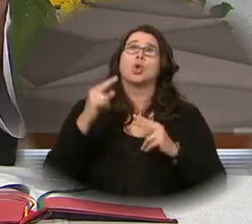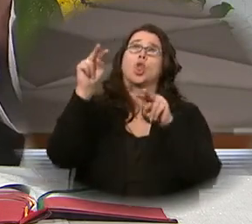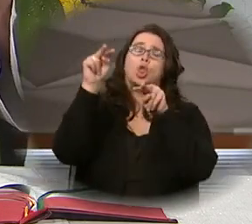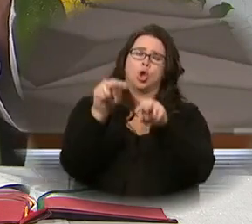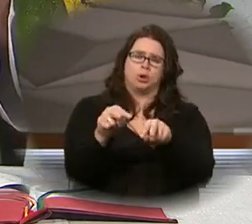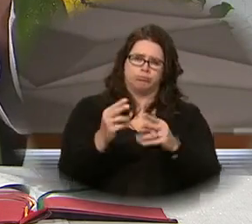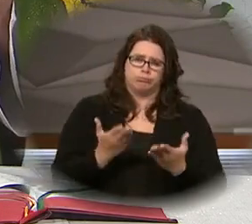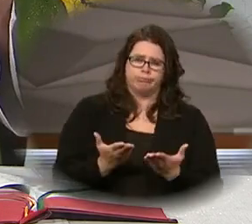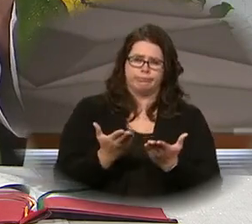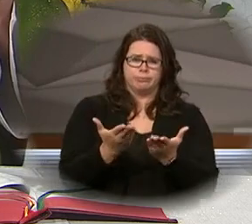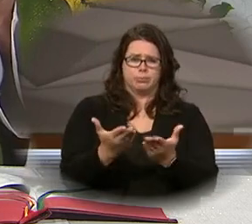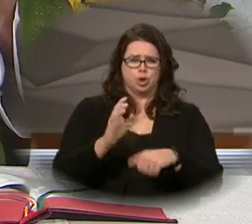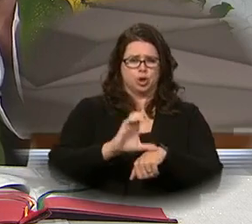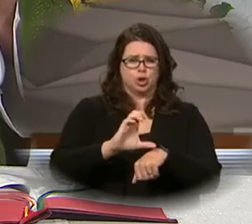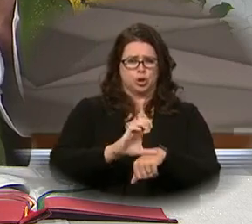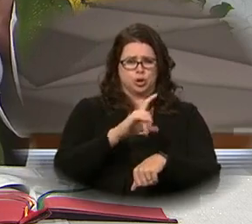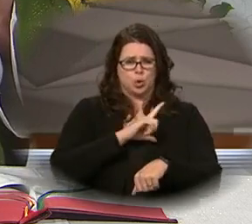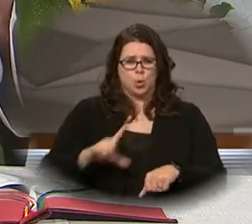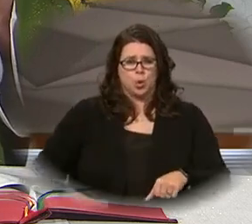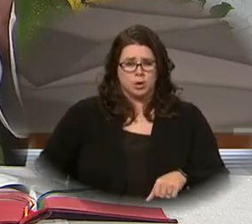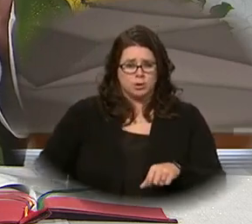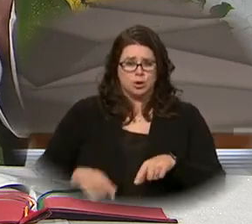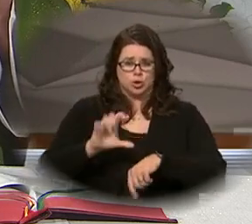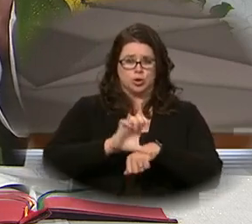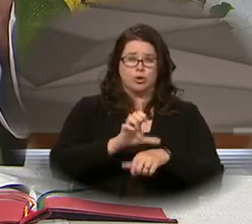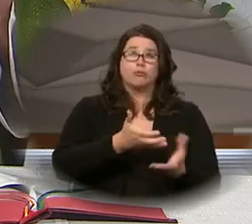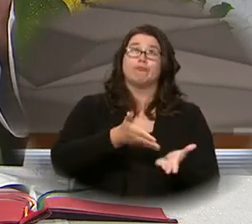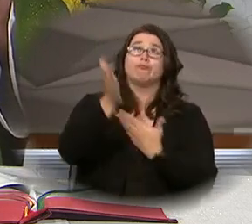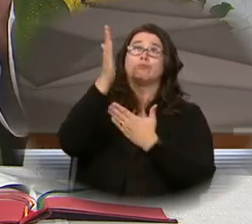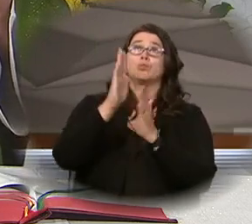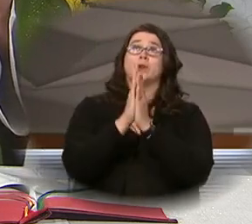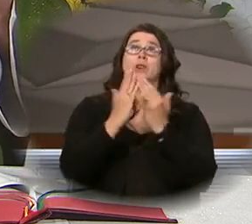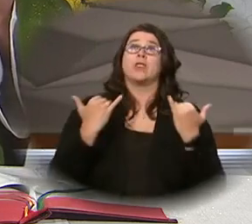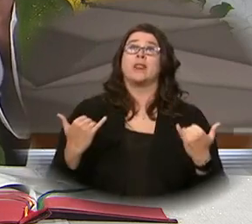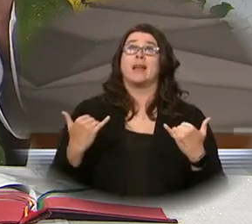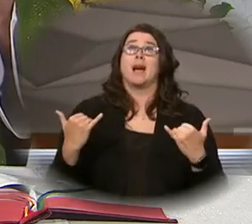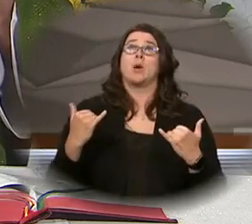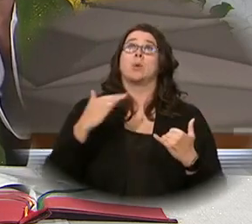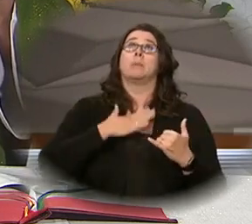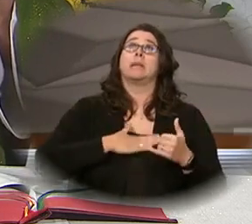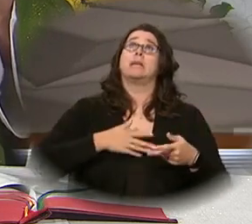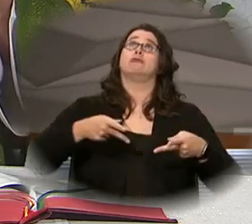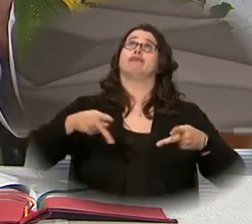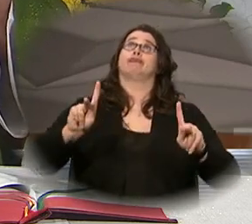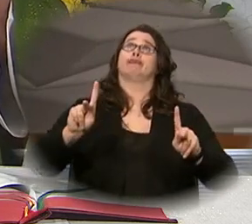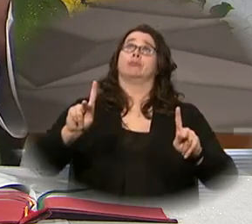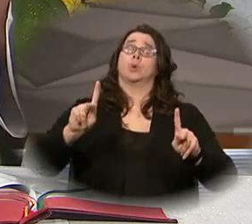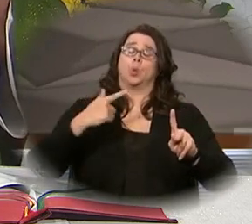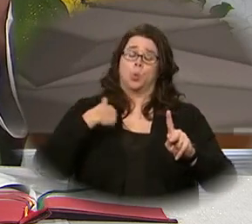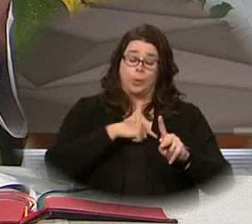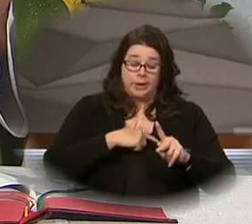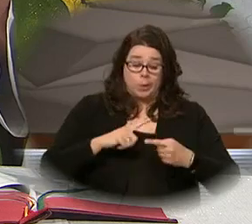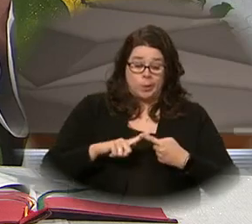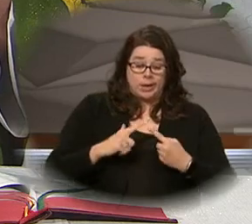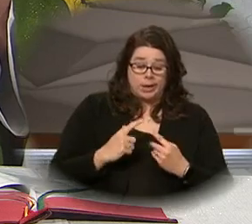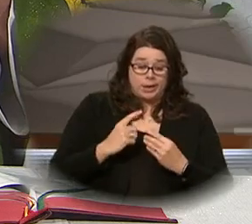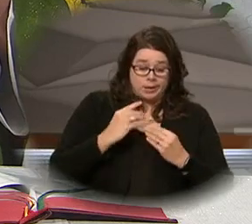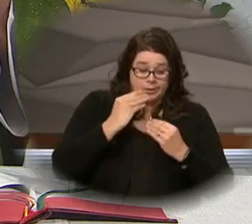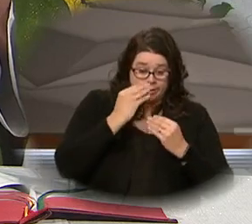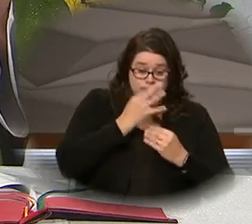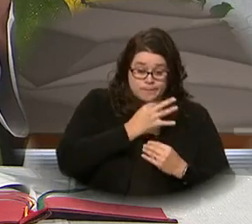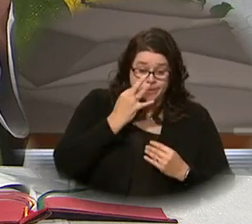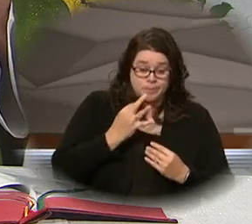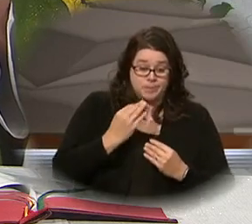upon the offerings of the church, O Lord, as she makes her prayer to you and grant that when consumed by those who believe,